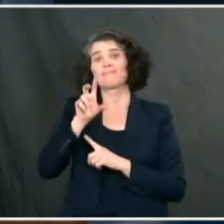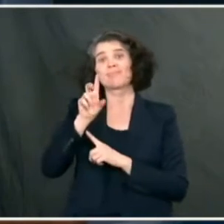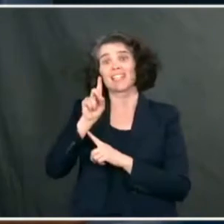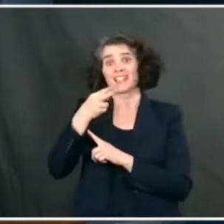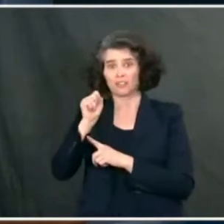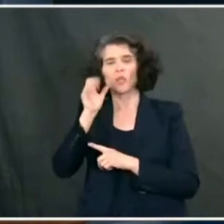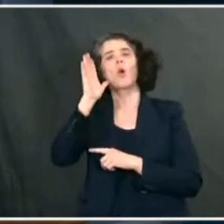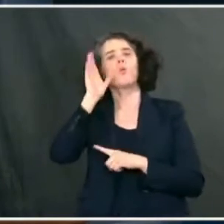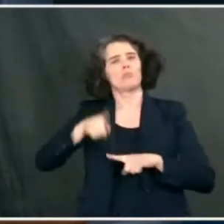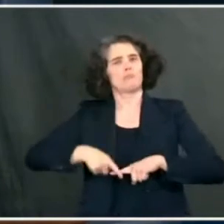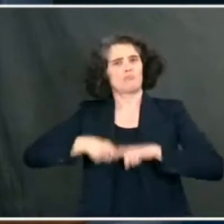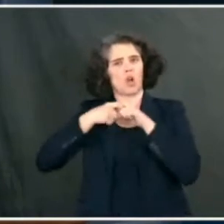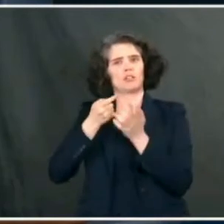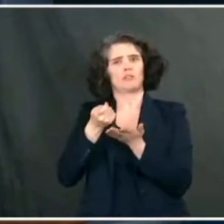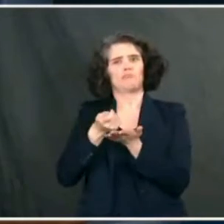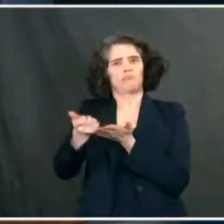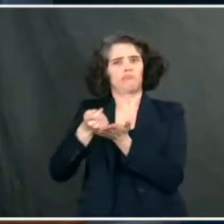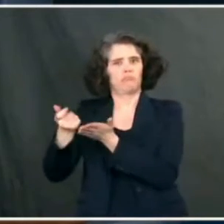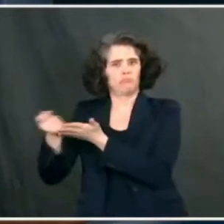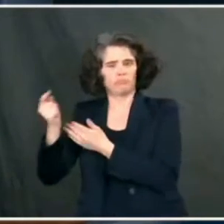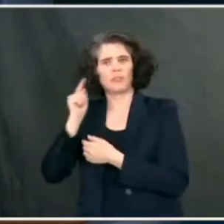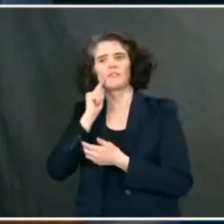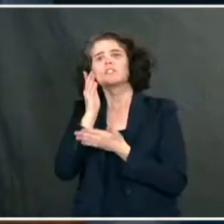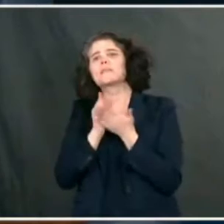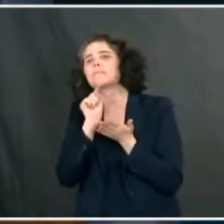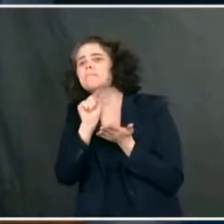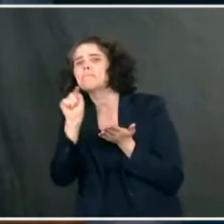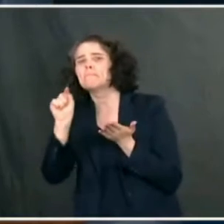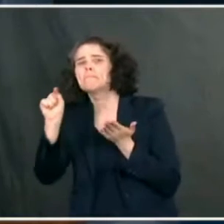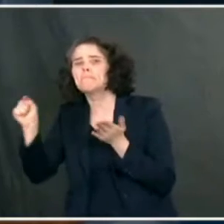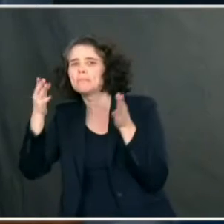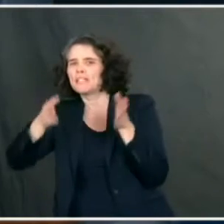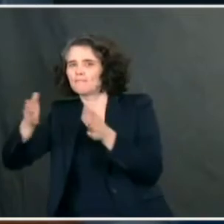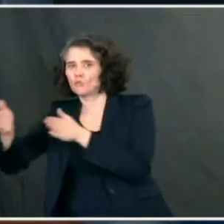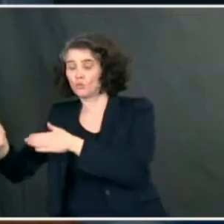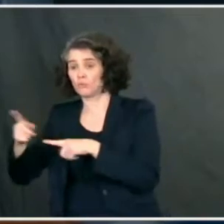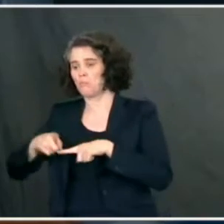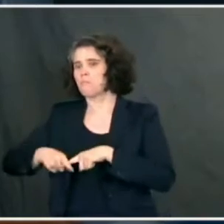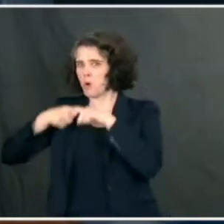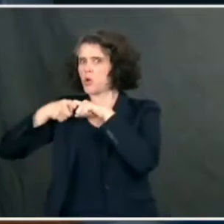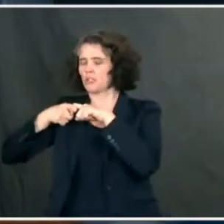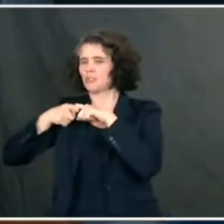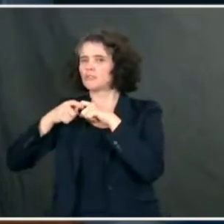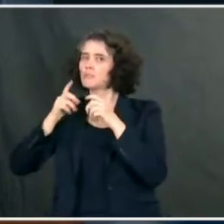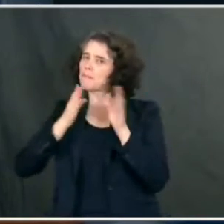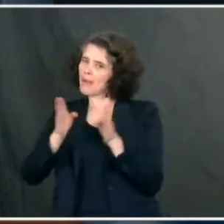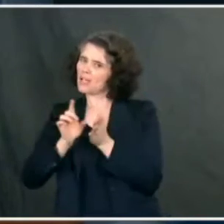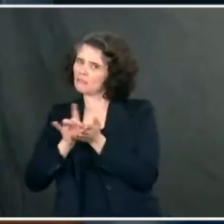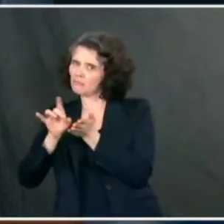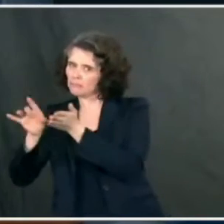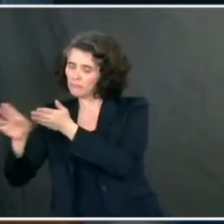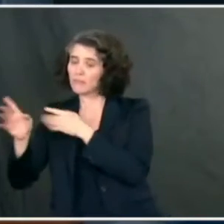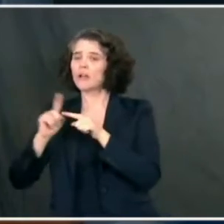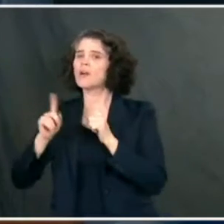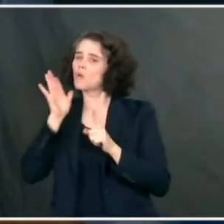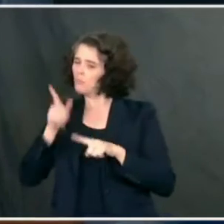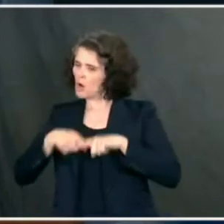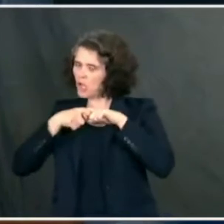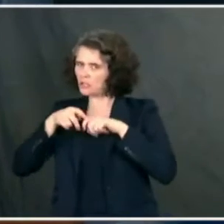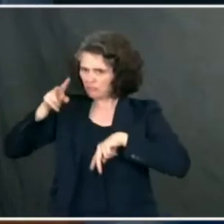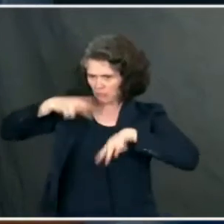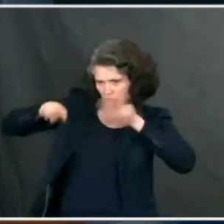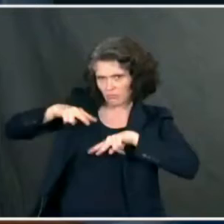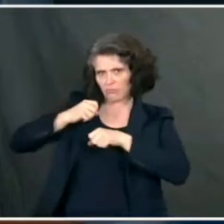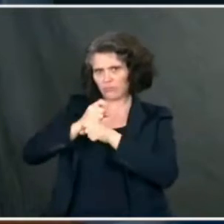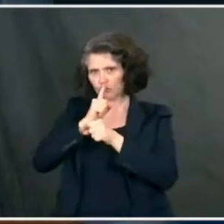removals for certain individuals. This pause will allow the administration to review and reset enforcement policies and